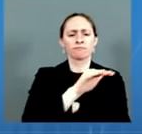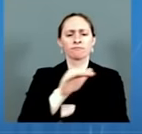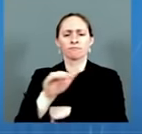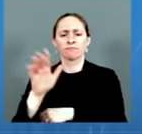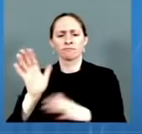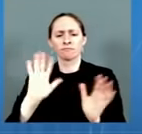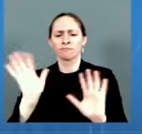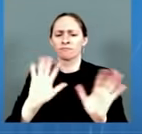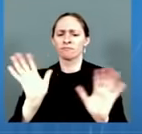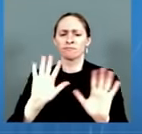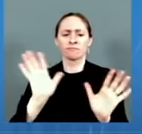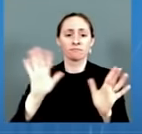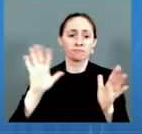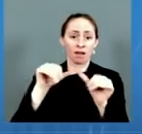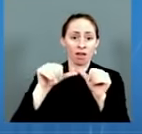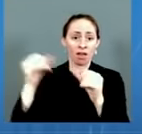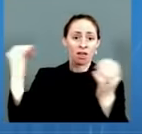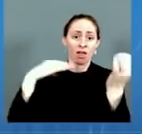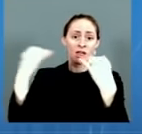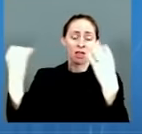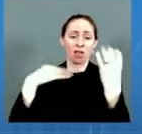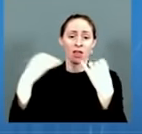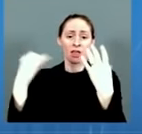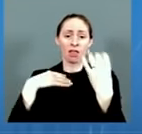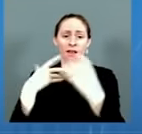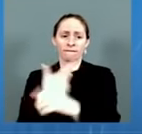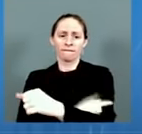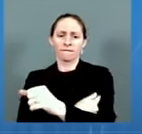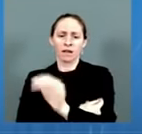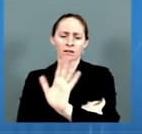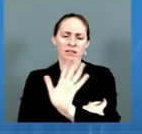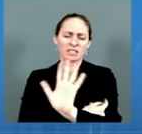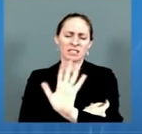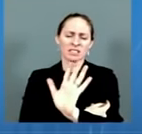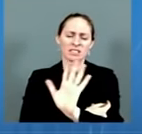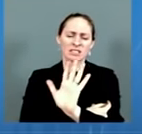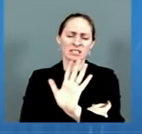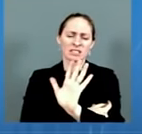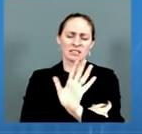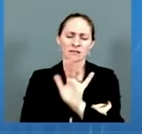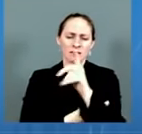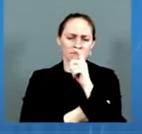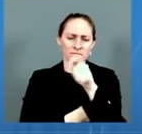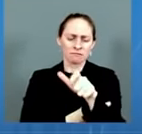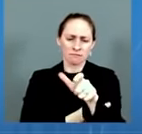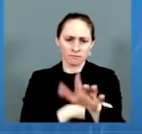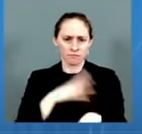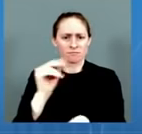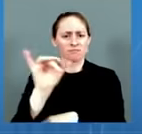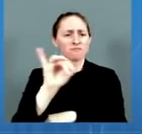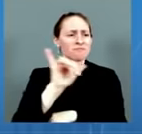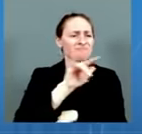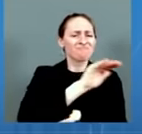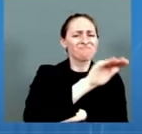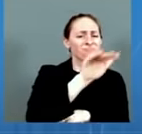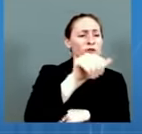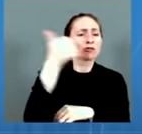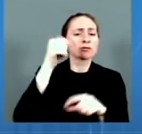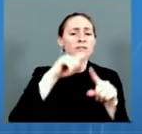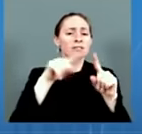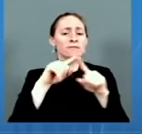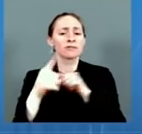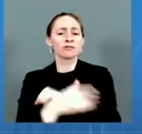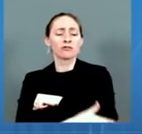short shelf lives. They also called on donor countries to include ancillary supplies with